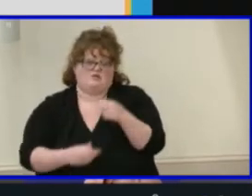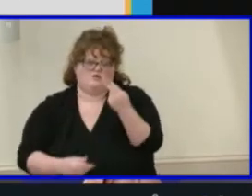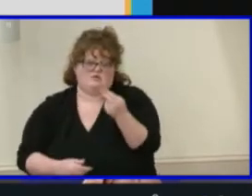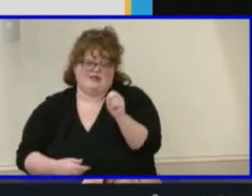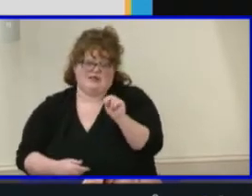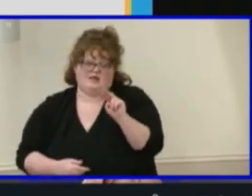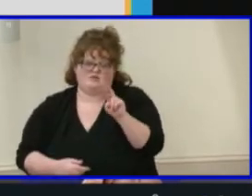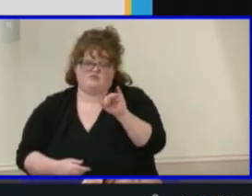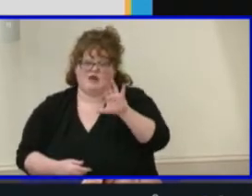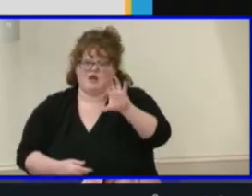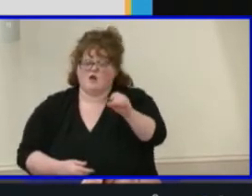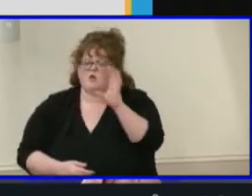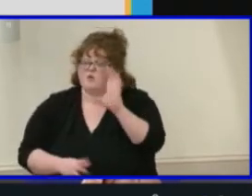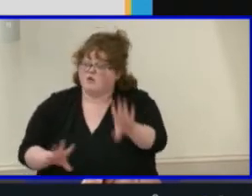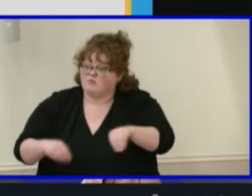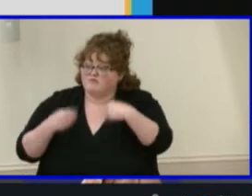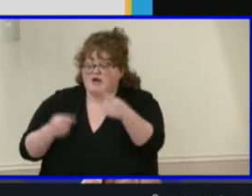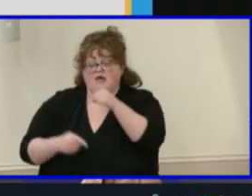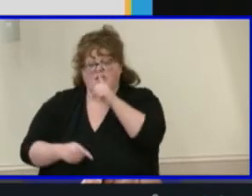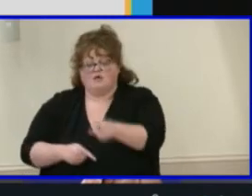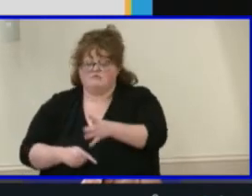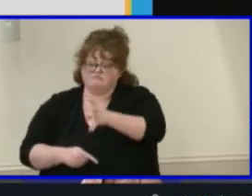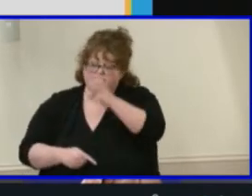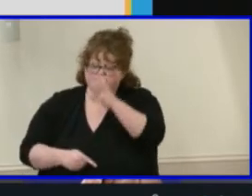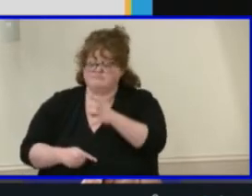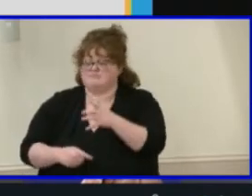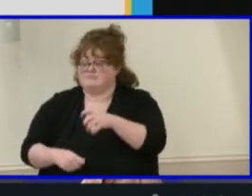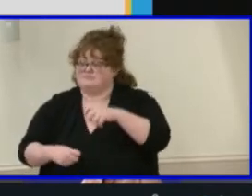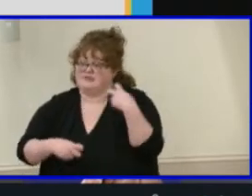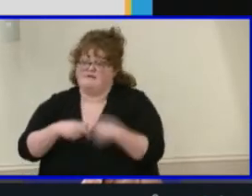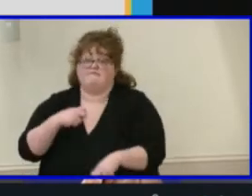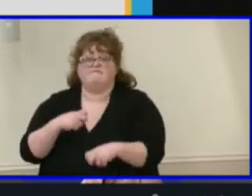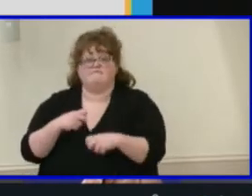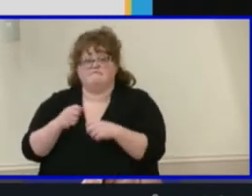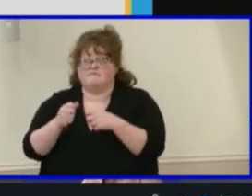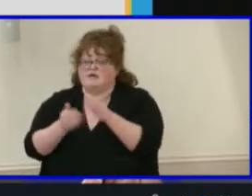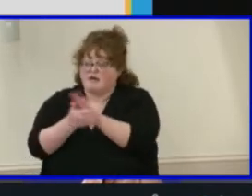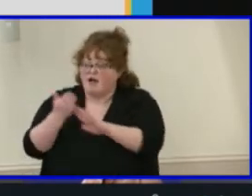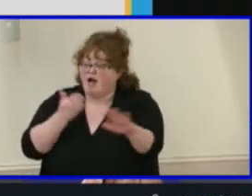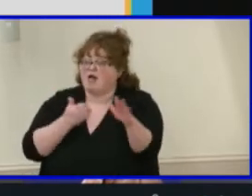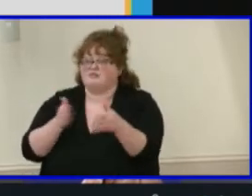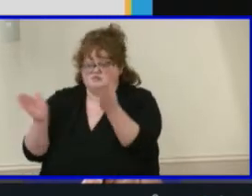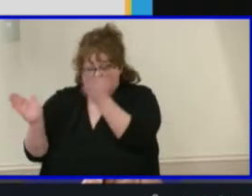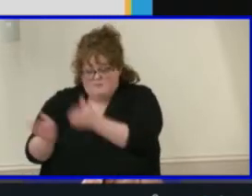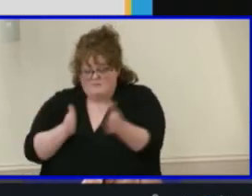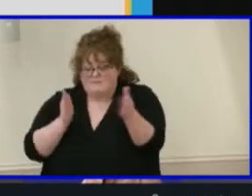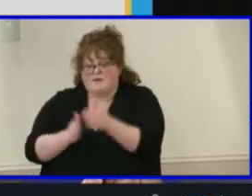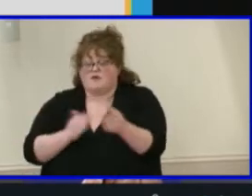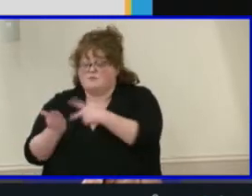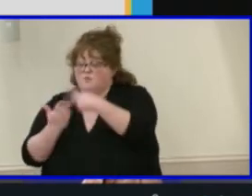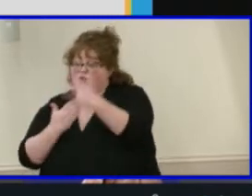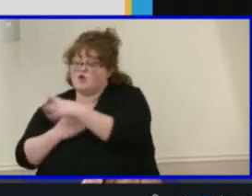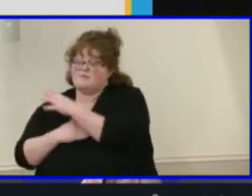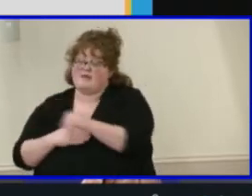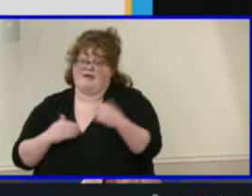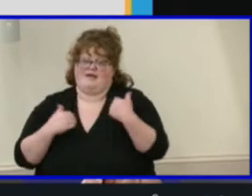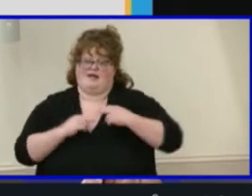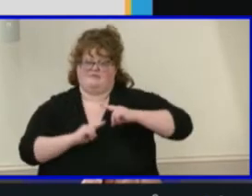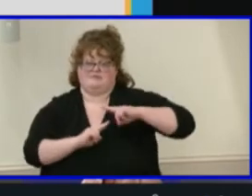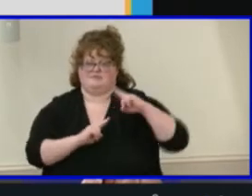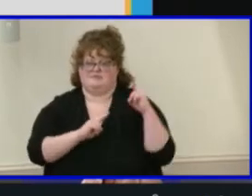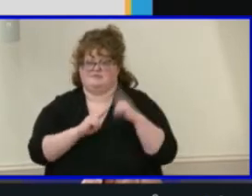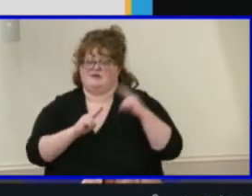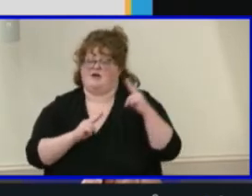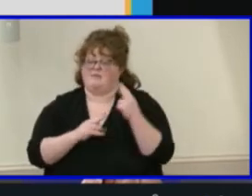college preparatory experience for high achieving students and is ranked nationally as one of the top public schools in the country.